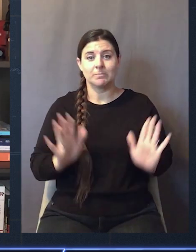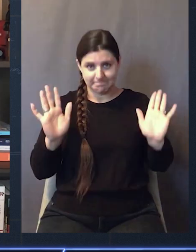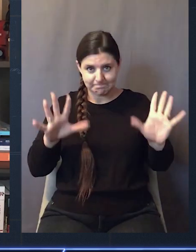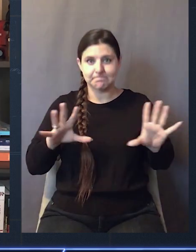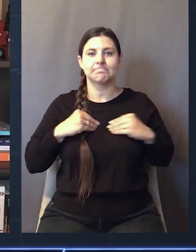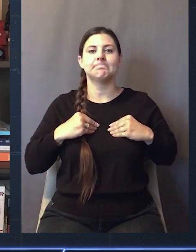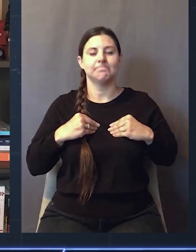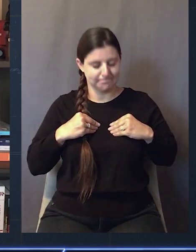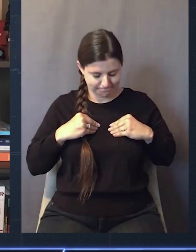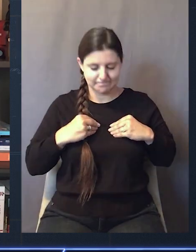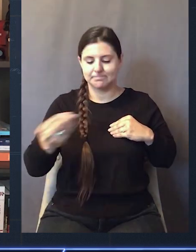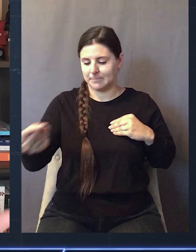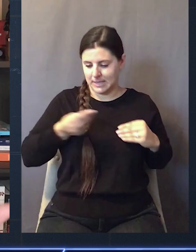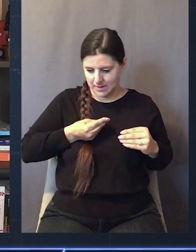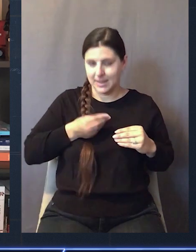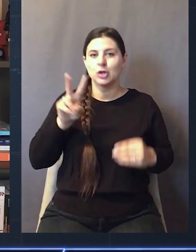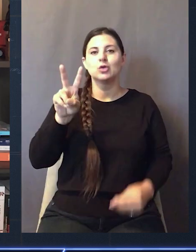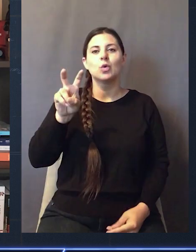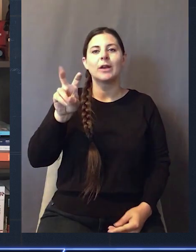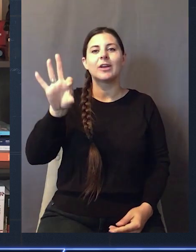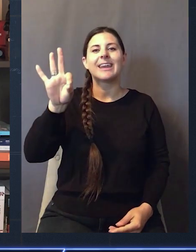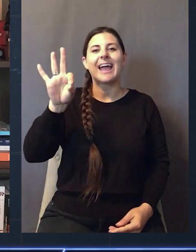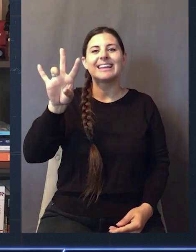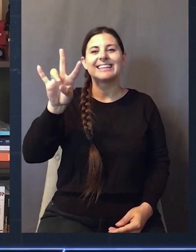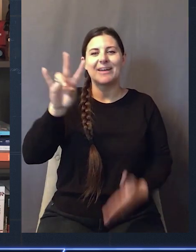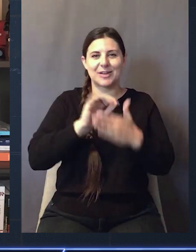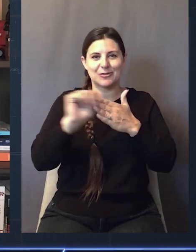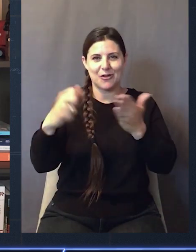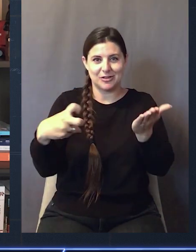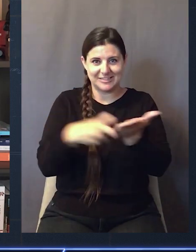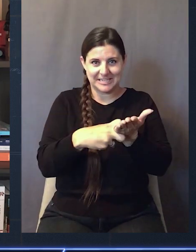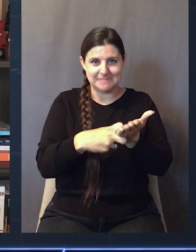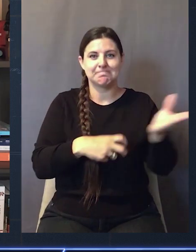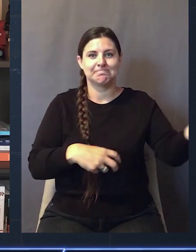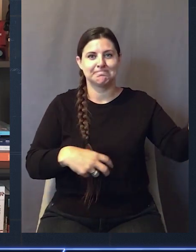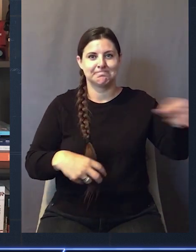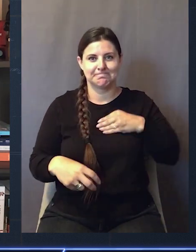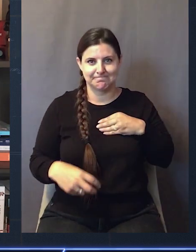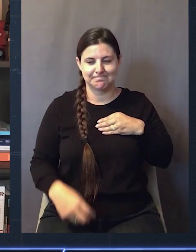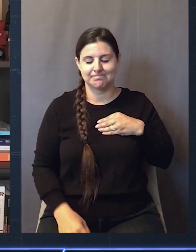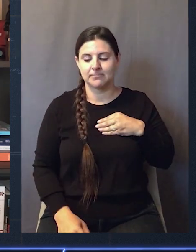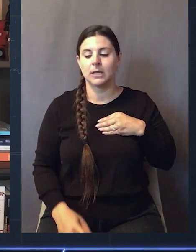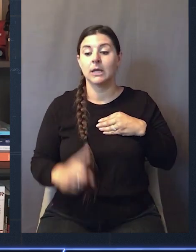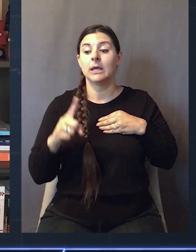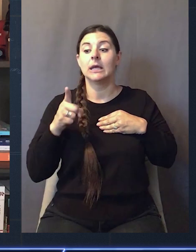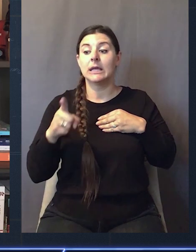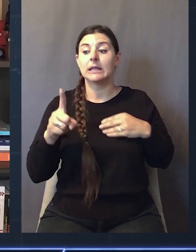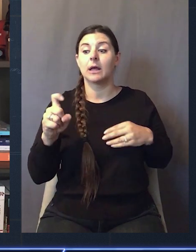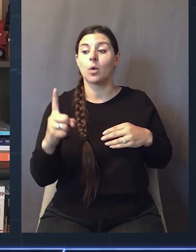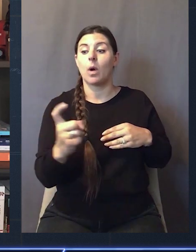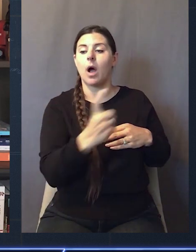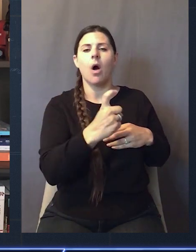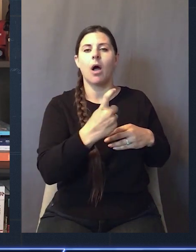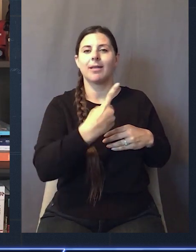That is not going to work. So I'm resigned to the fact and he hands me out a $297 ticket. Wonderful.